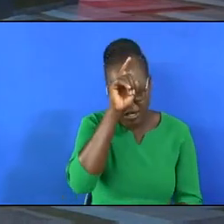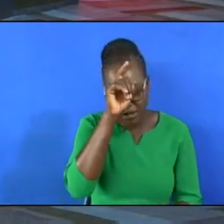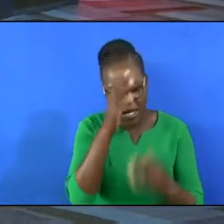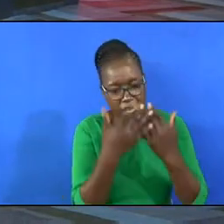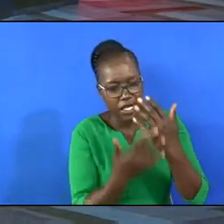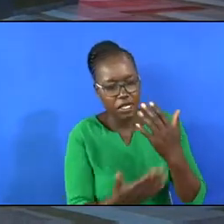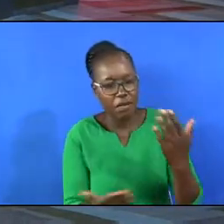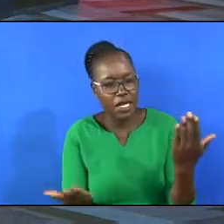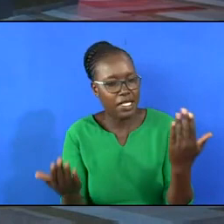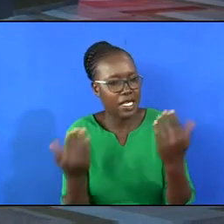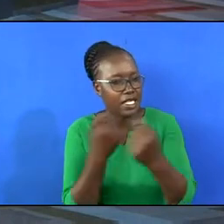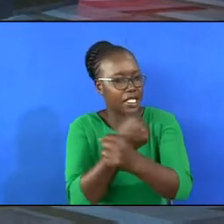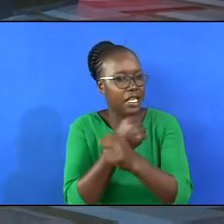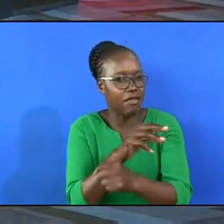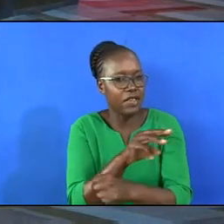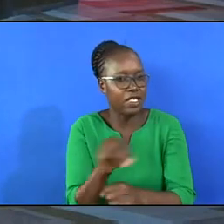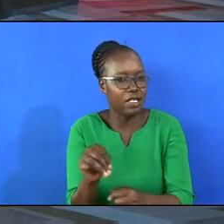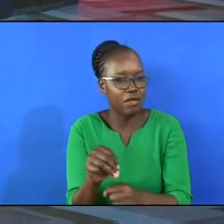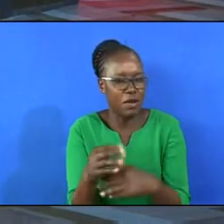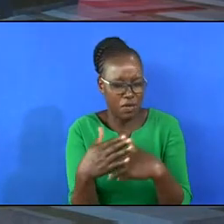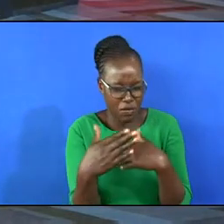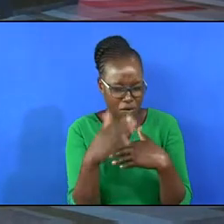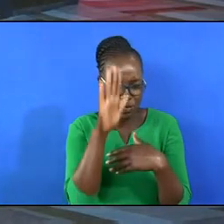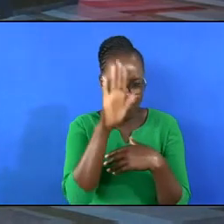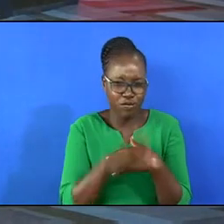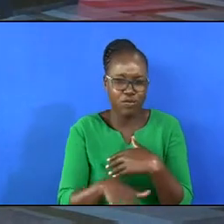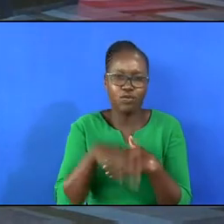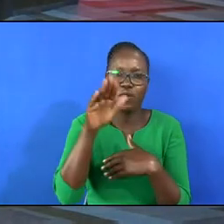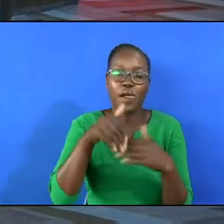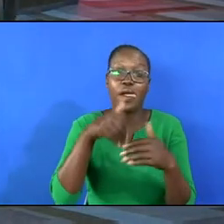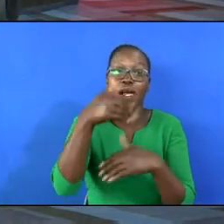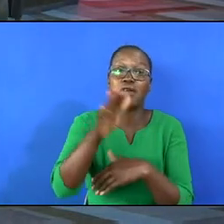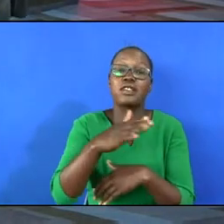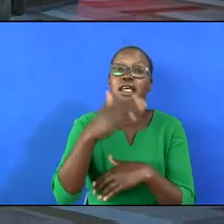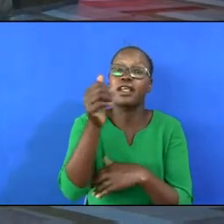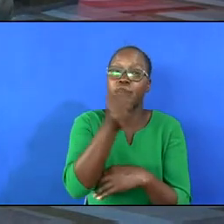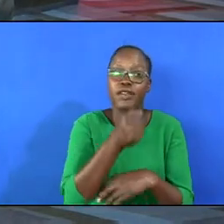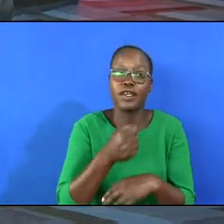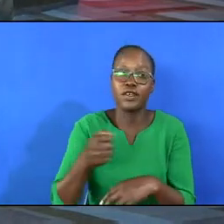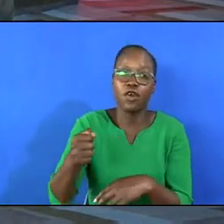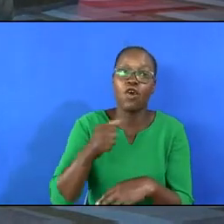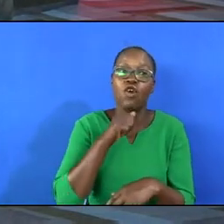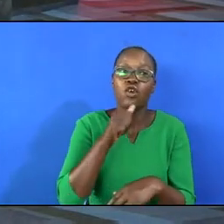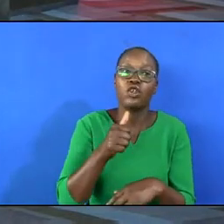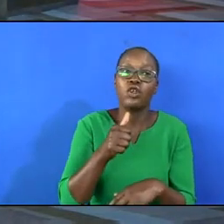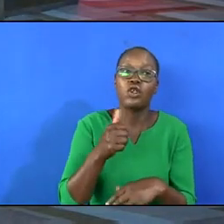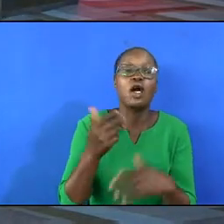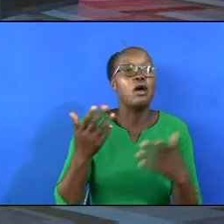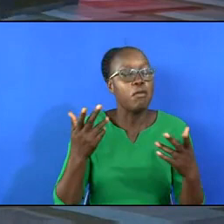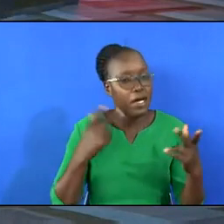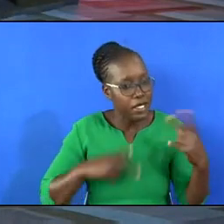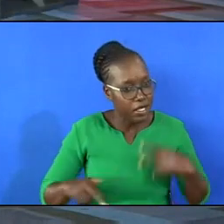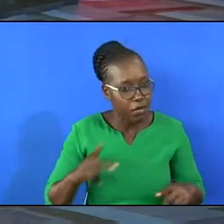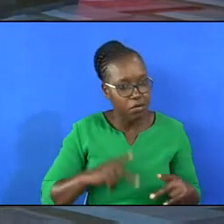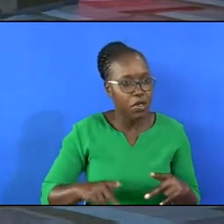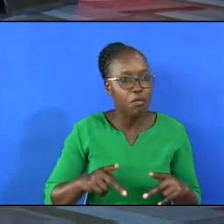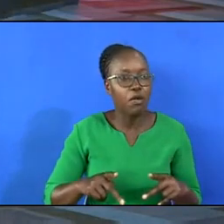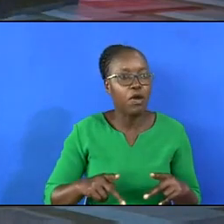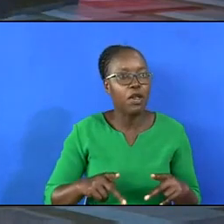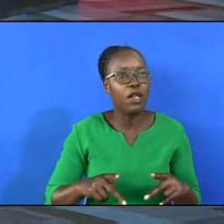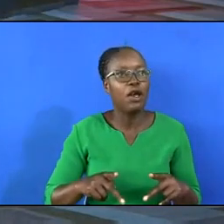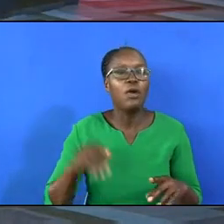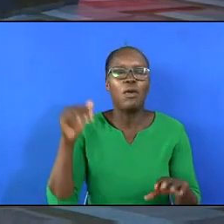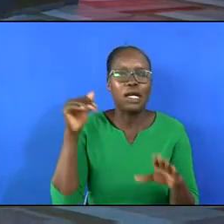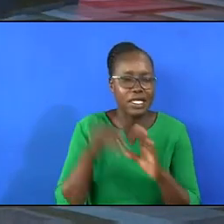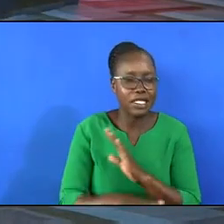that covered them was smeared outside the door. But the people themselves were inside